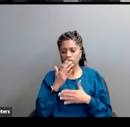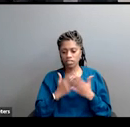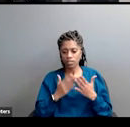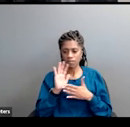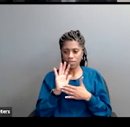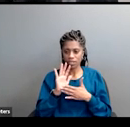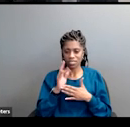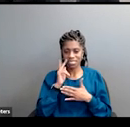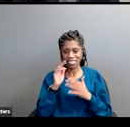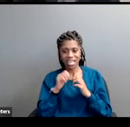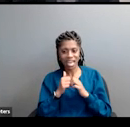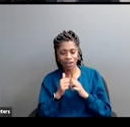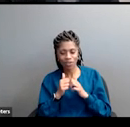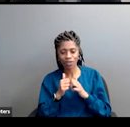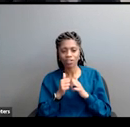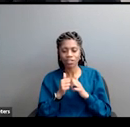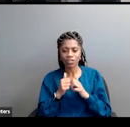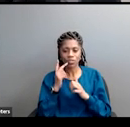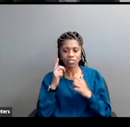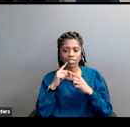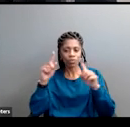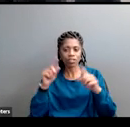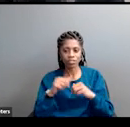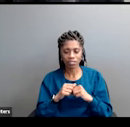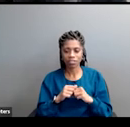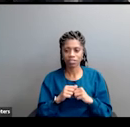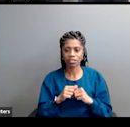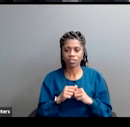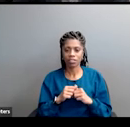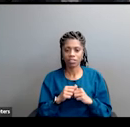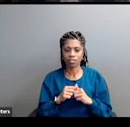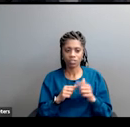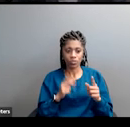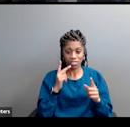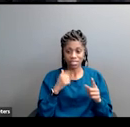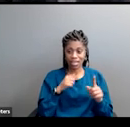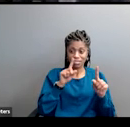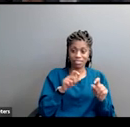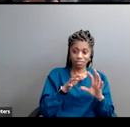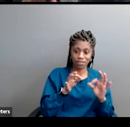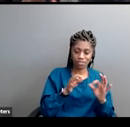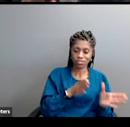in a way that isn't as stilted as these sort of message testing results present them.